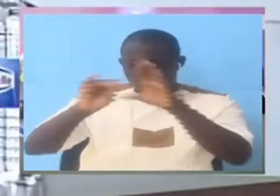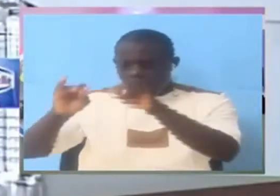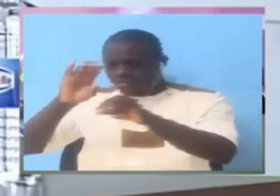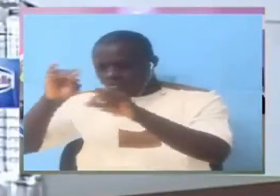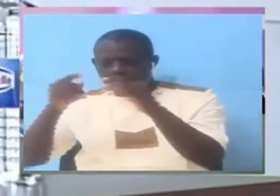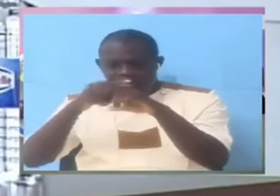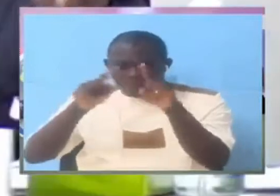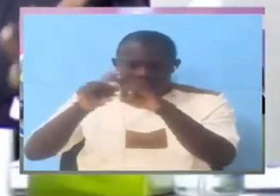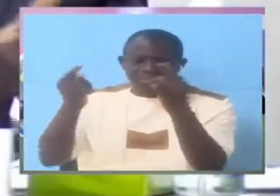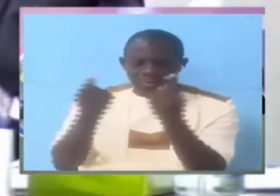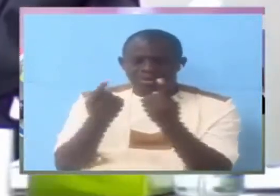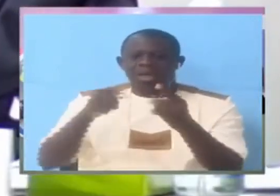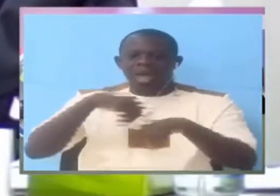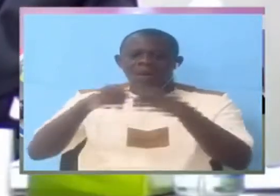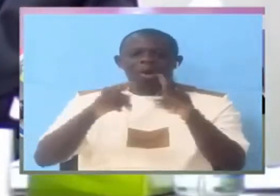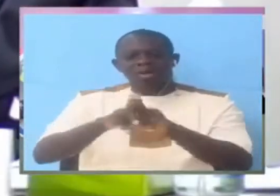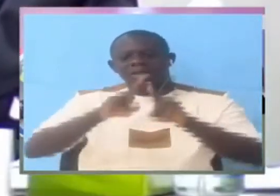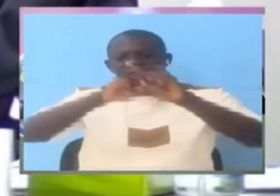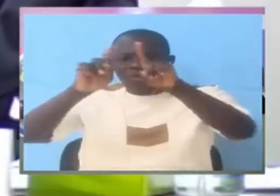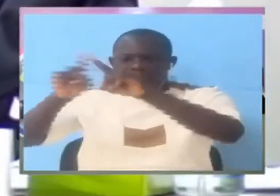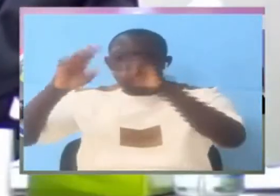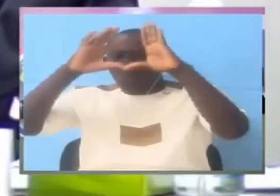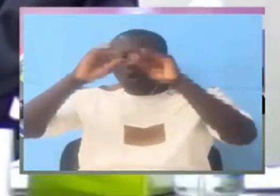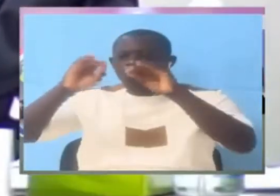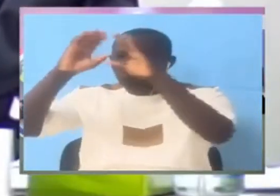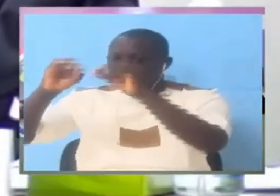the competencies of the various departments or